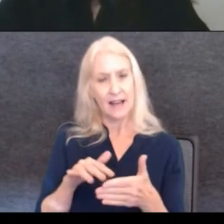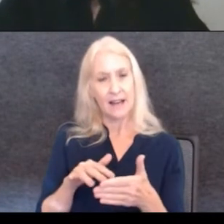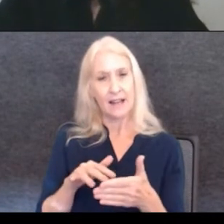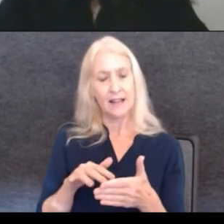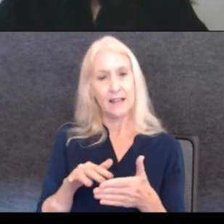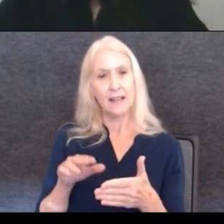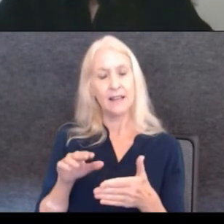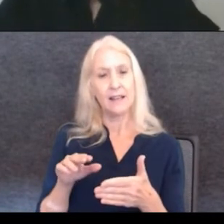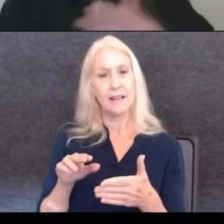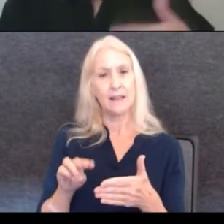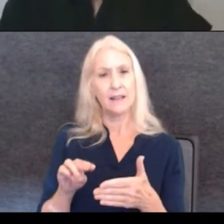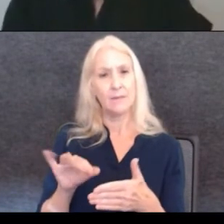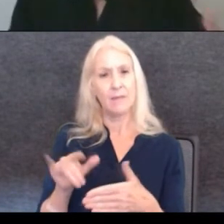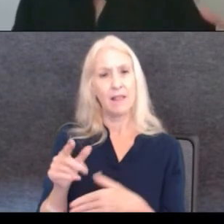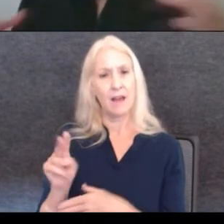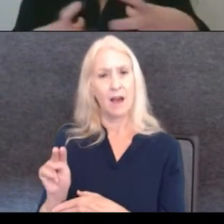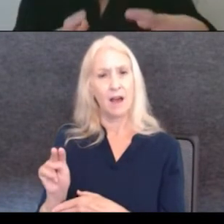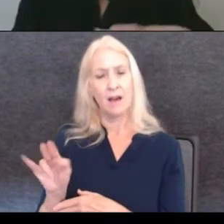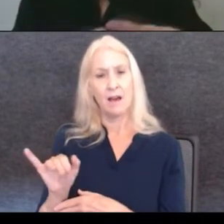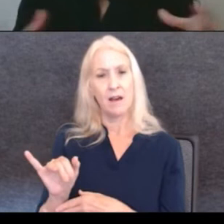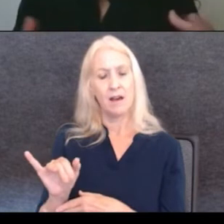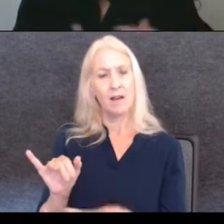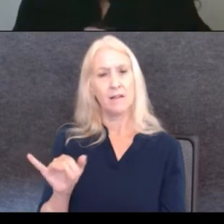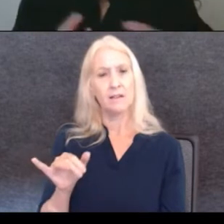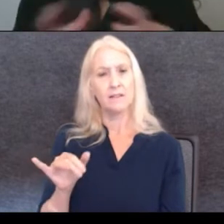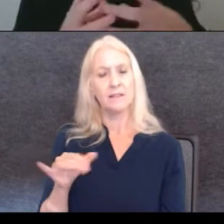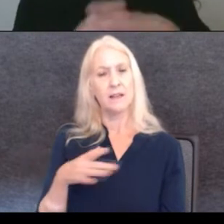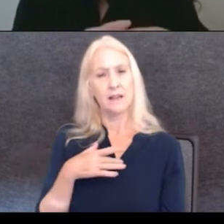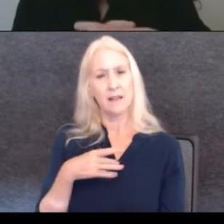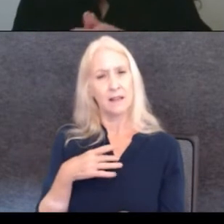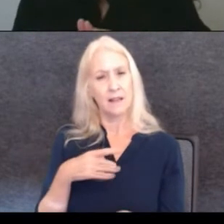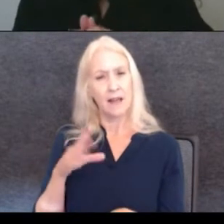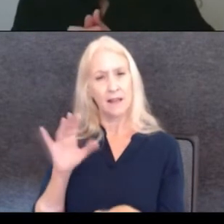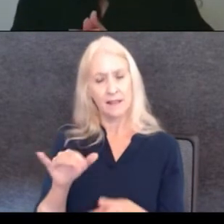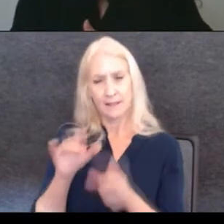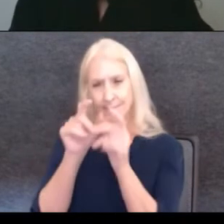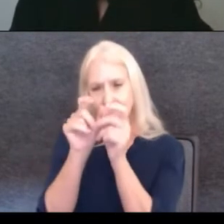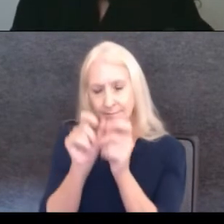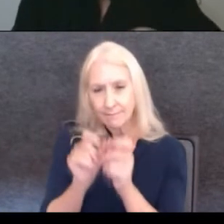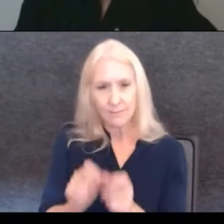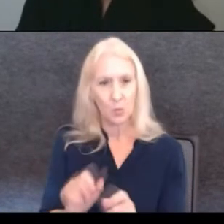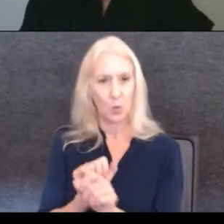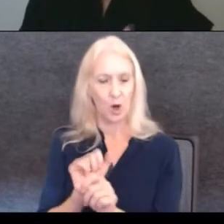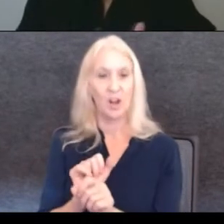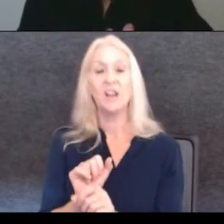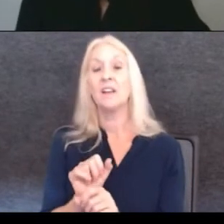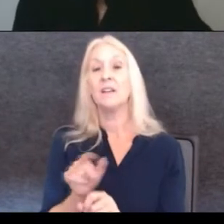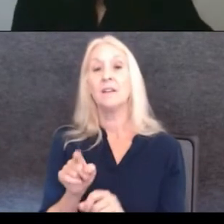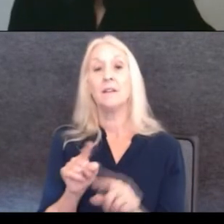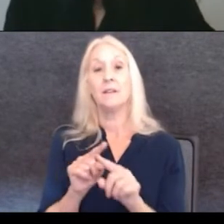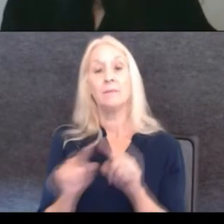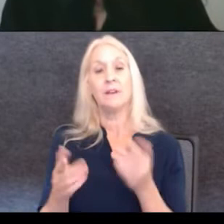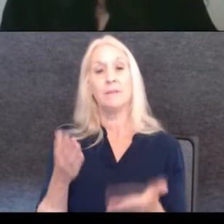and I, I always liked this scale, uh, of detail and, but, uh, uh, maybe in